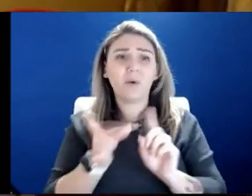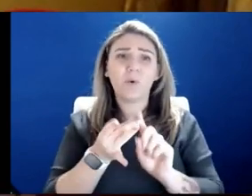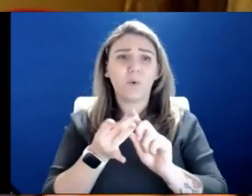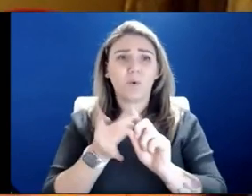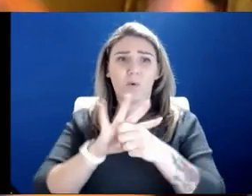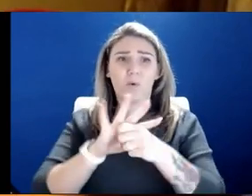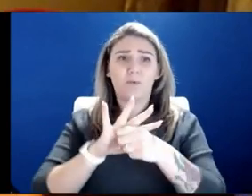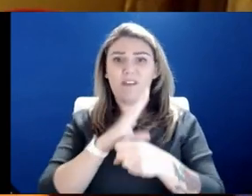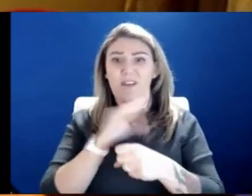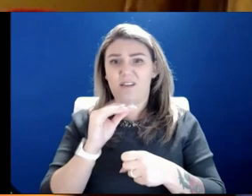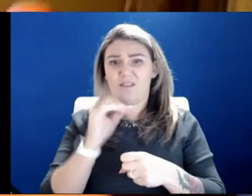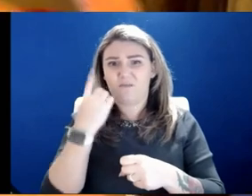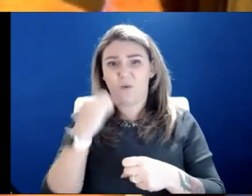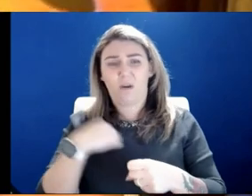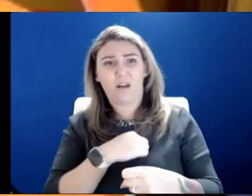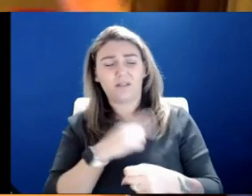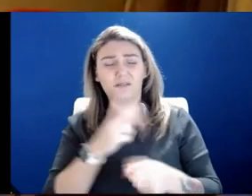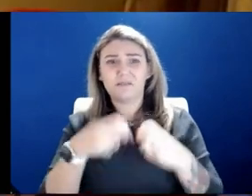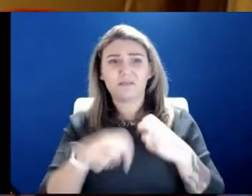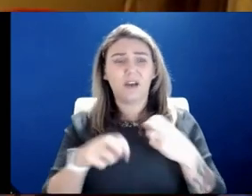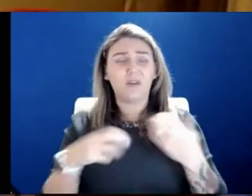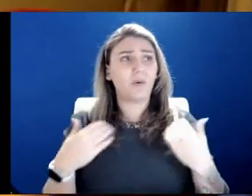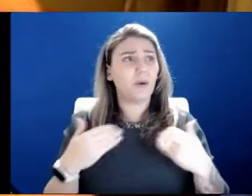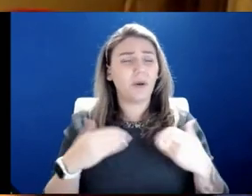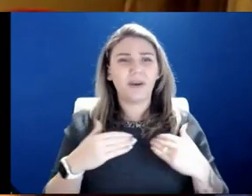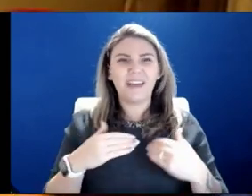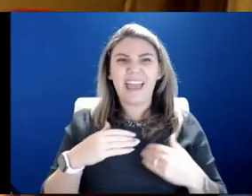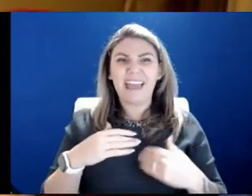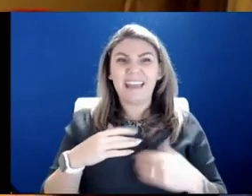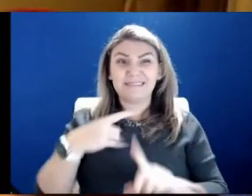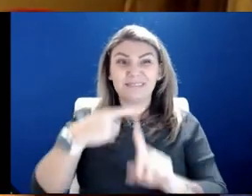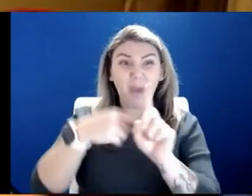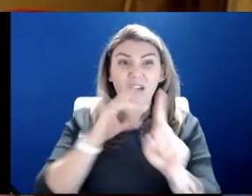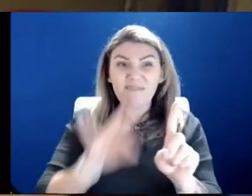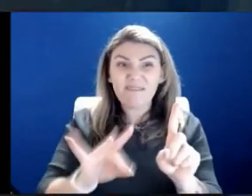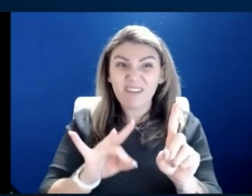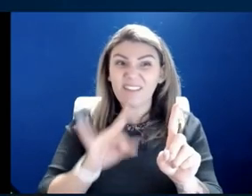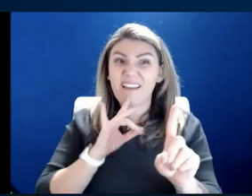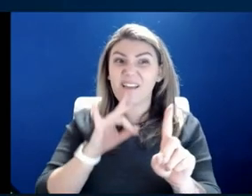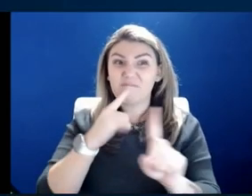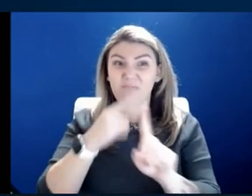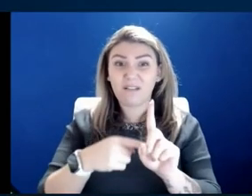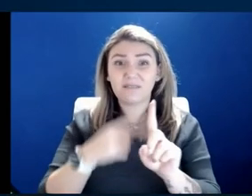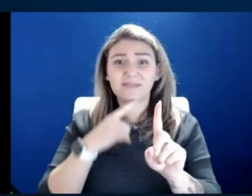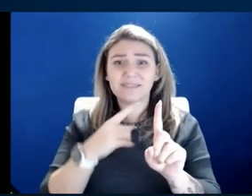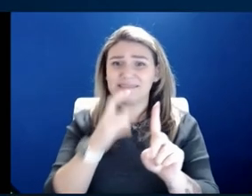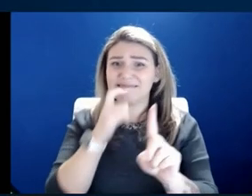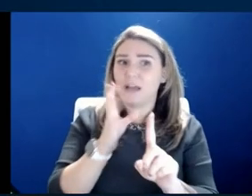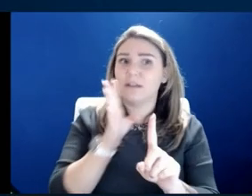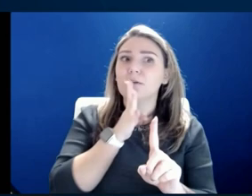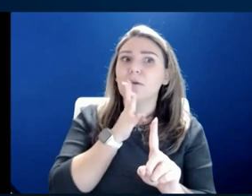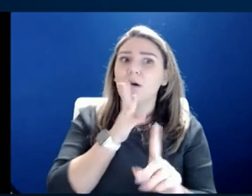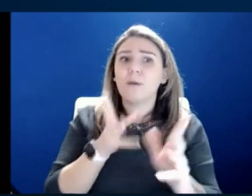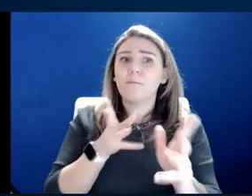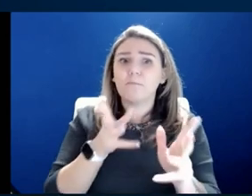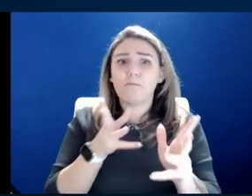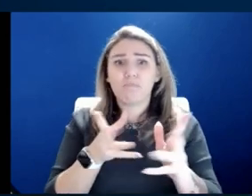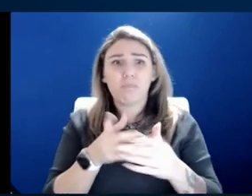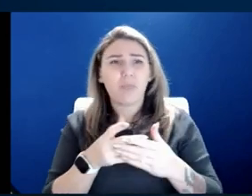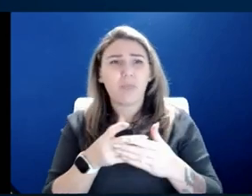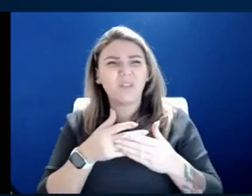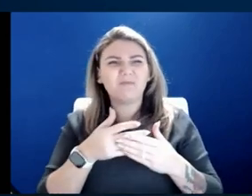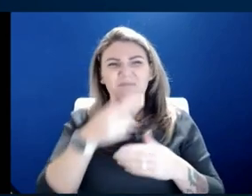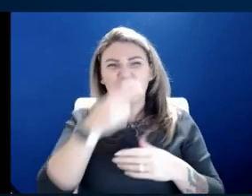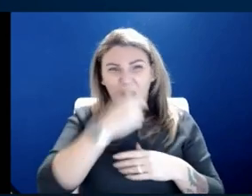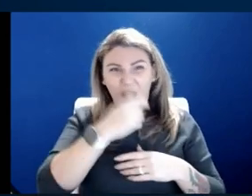for us, it was just so tough because it's an eight month old, as you know, they're, they're not really talking to you that much, stuffed noses,